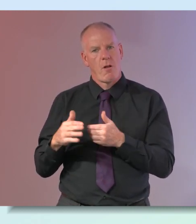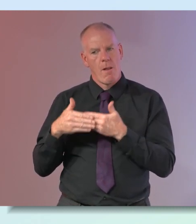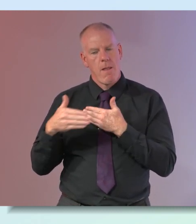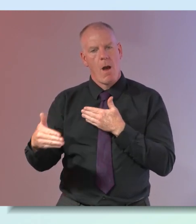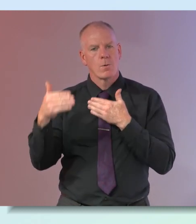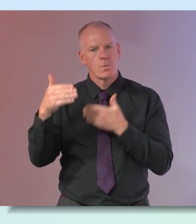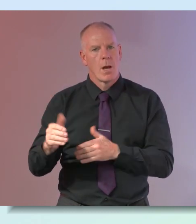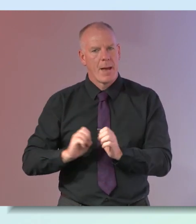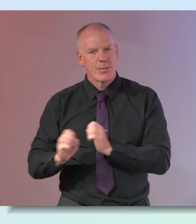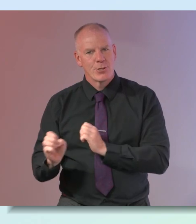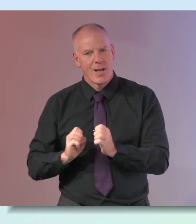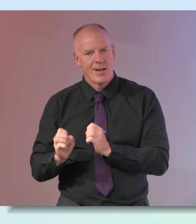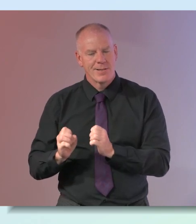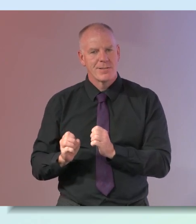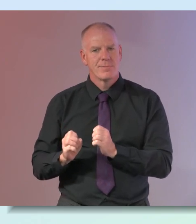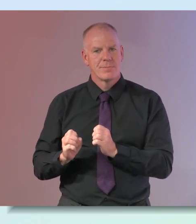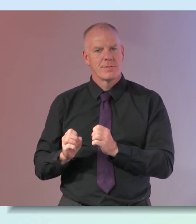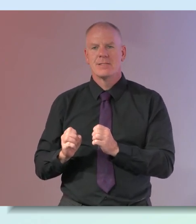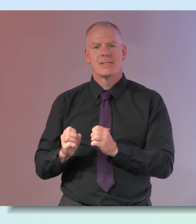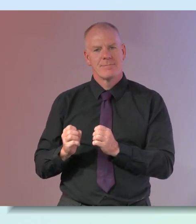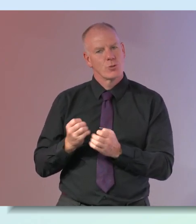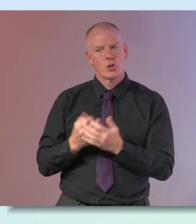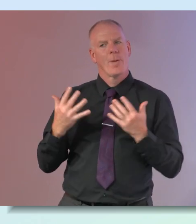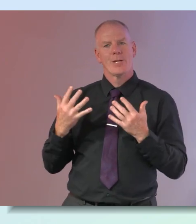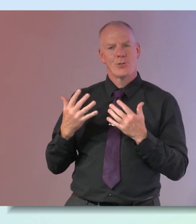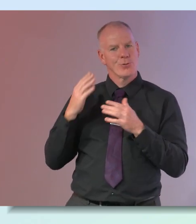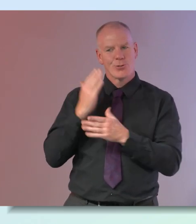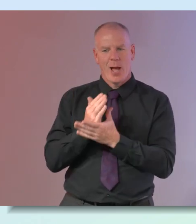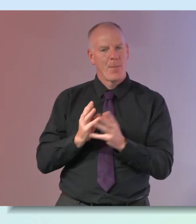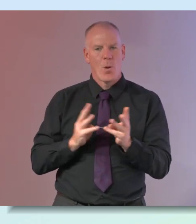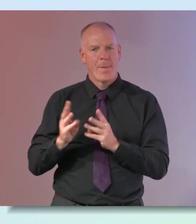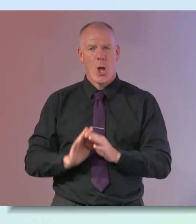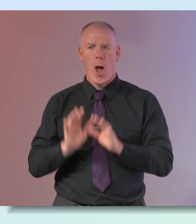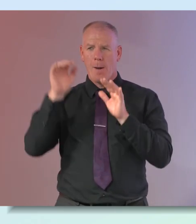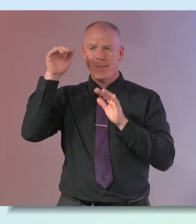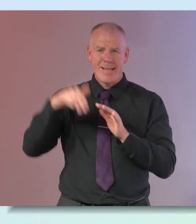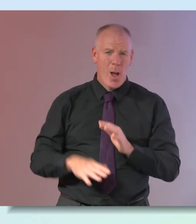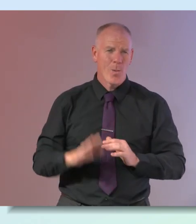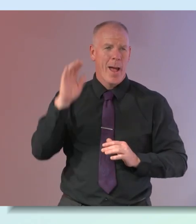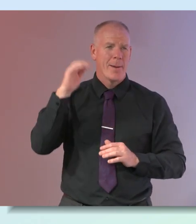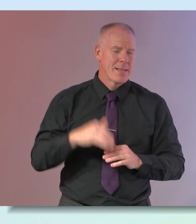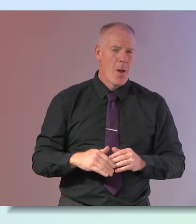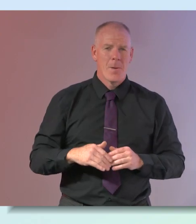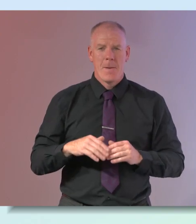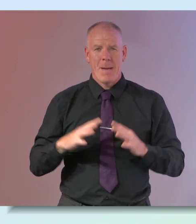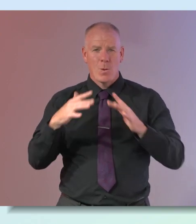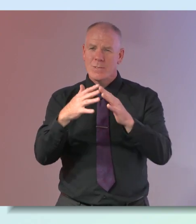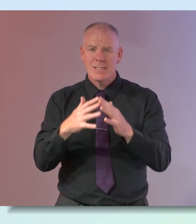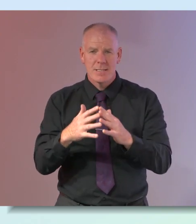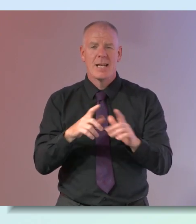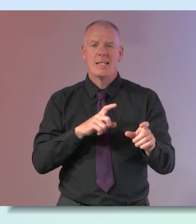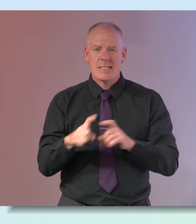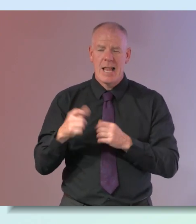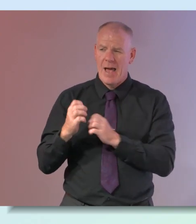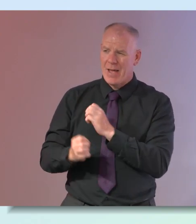it takes a lot to keep a good woman down you know you can go up and down mountains you can go for miles and miles and you've still stored